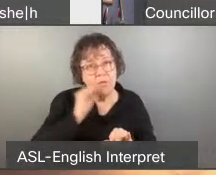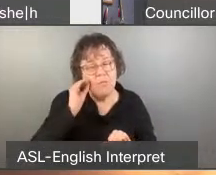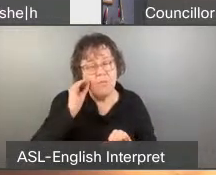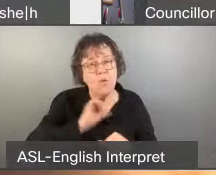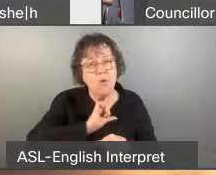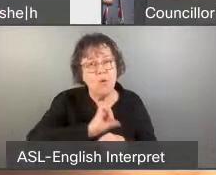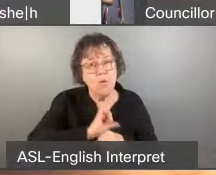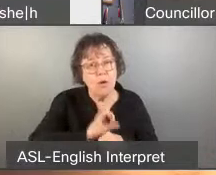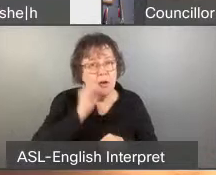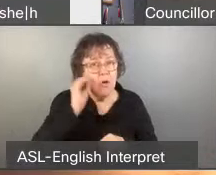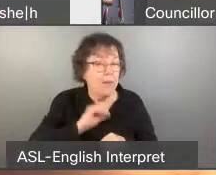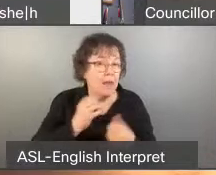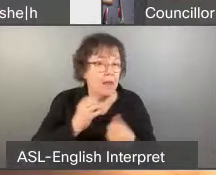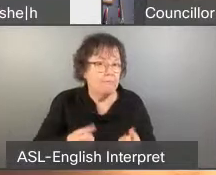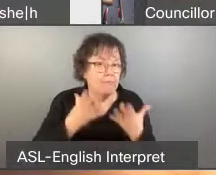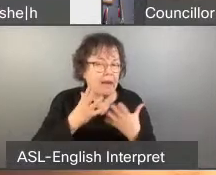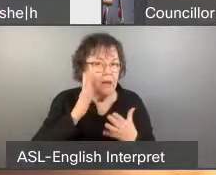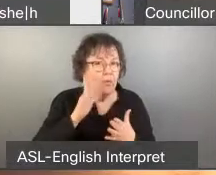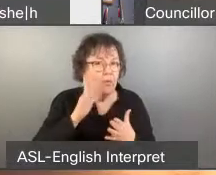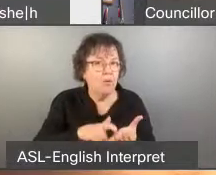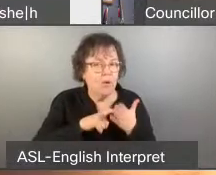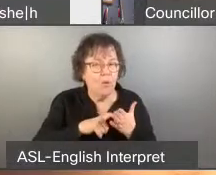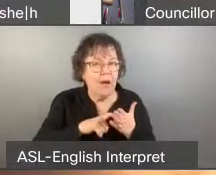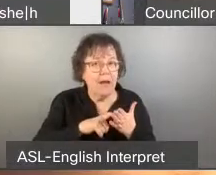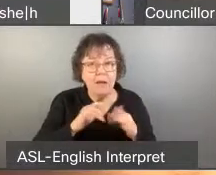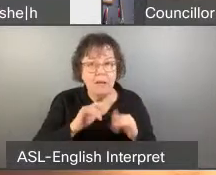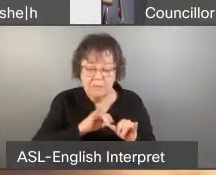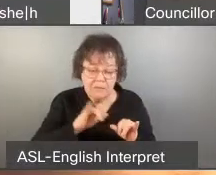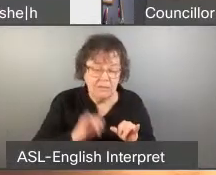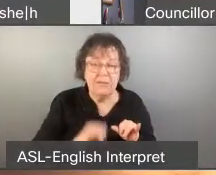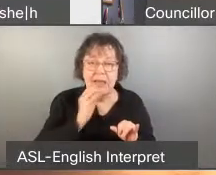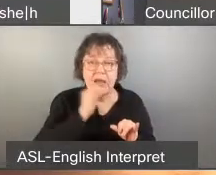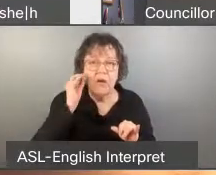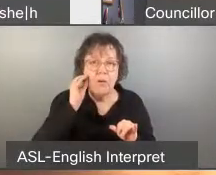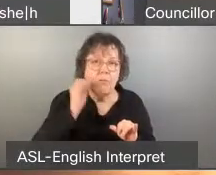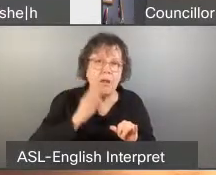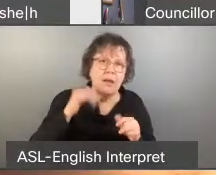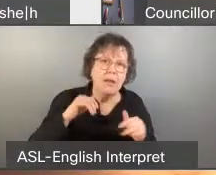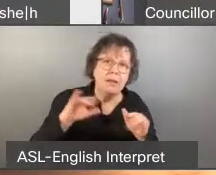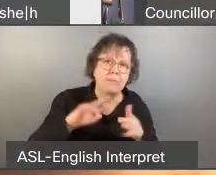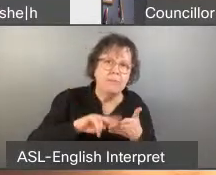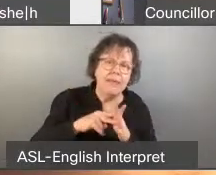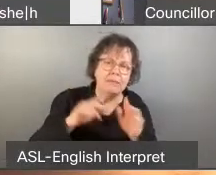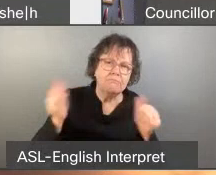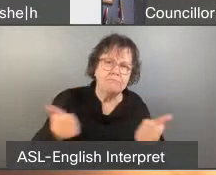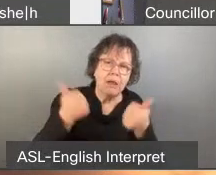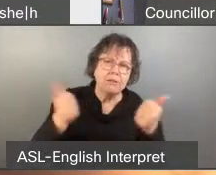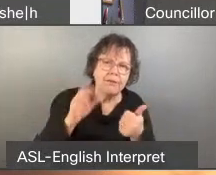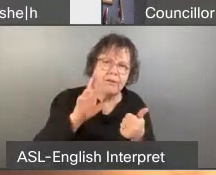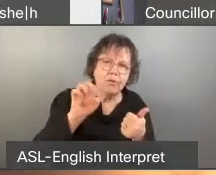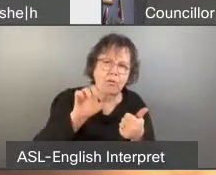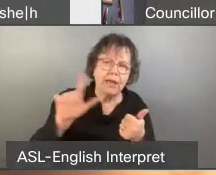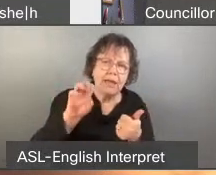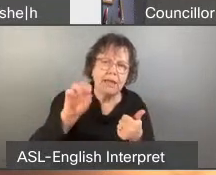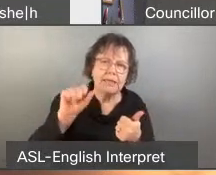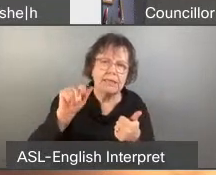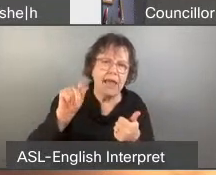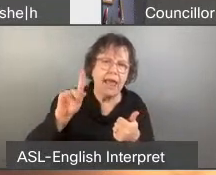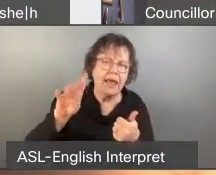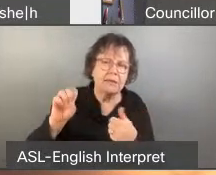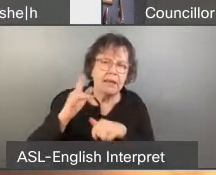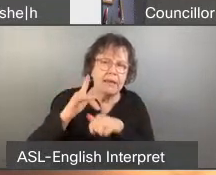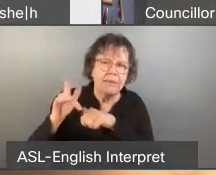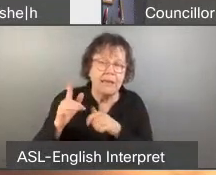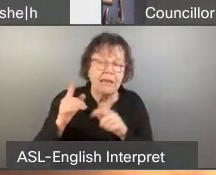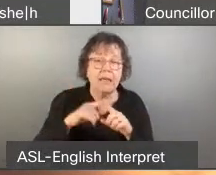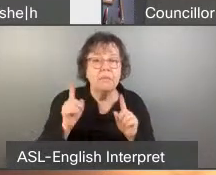business model permanent. With this change, there is a glut of unused commercial real estate, but investing in vertical agriculture or growing carbon